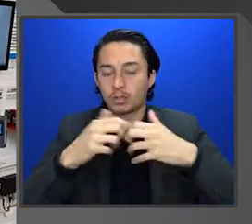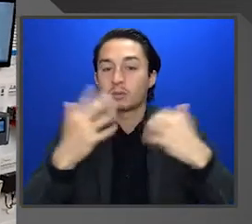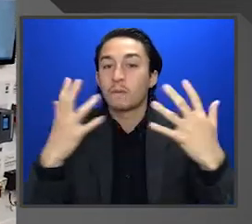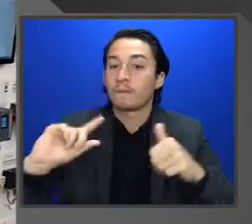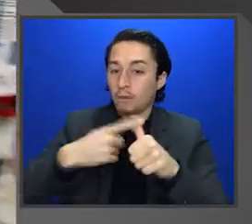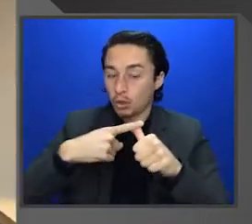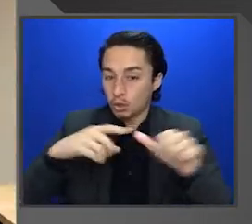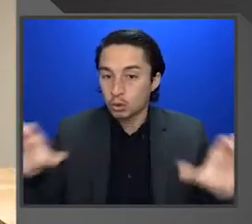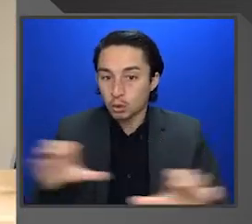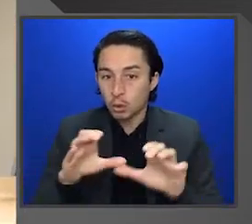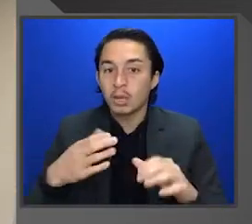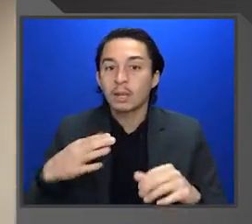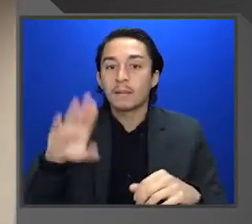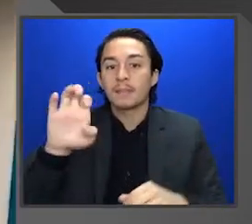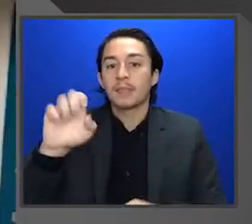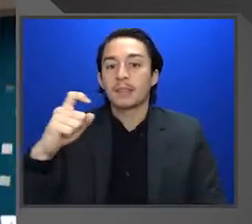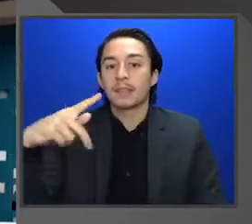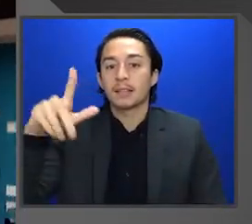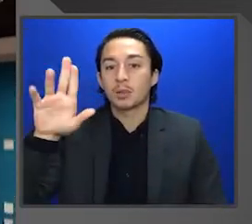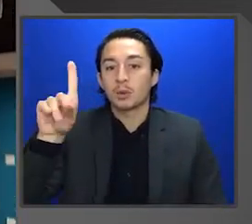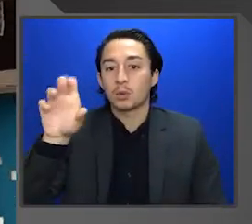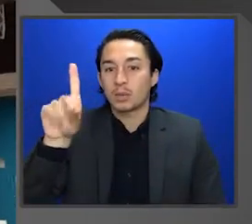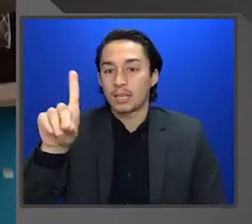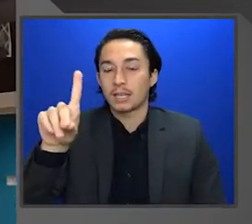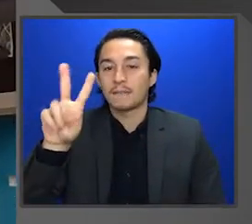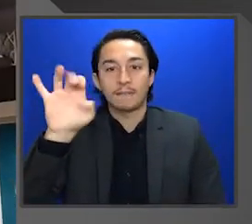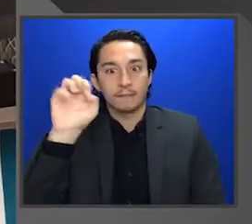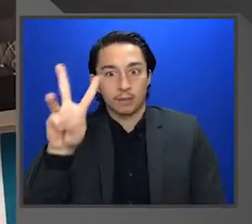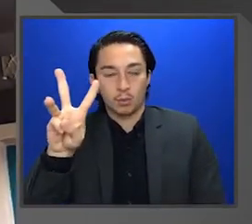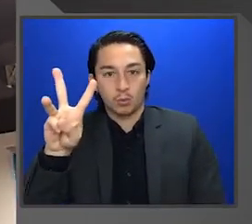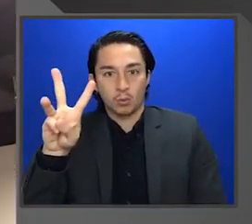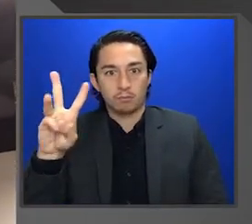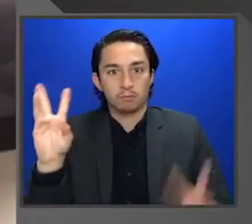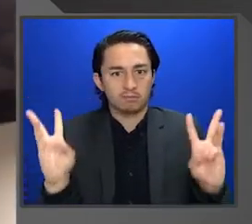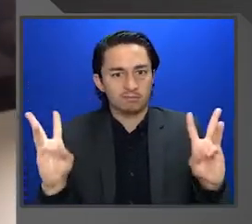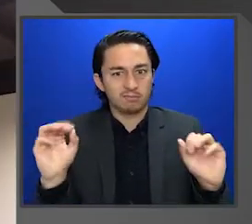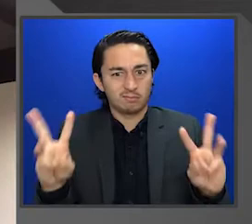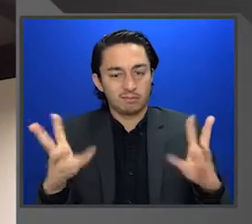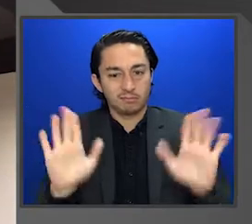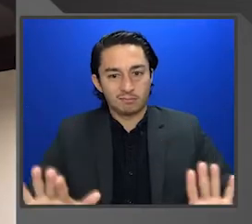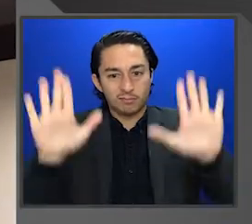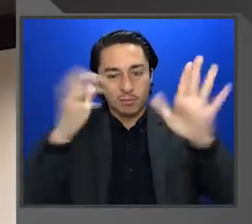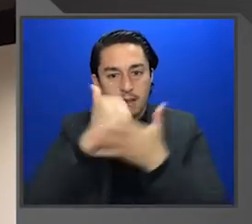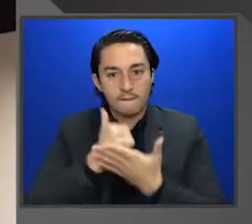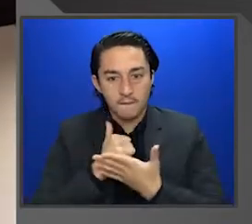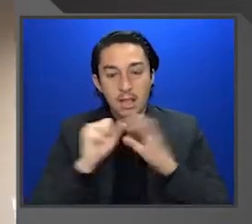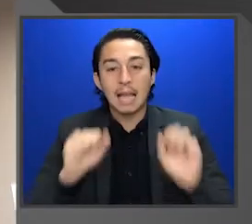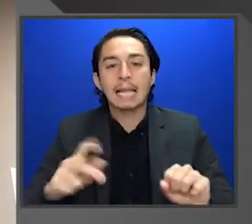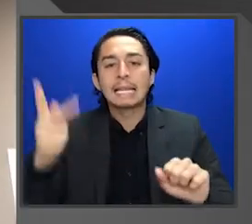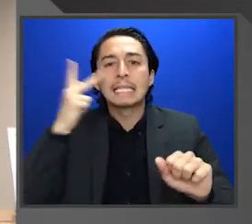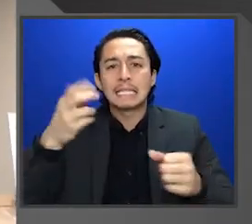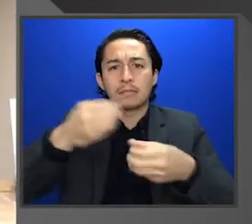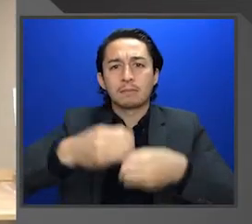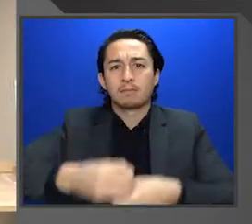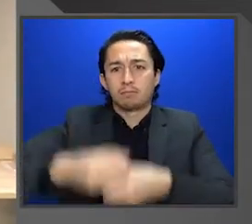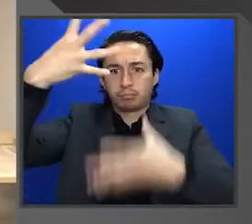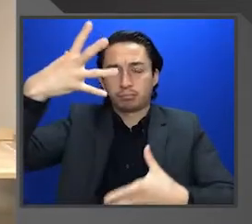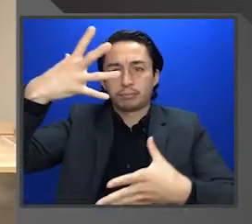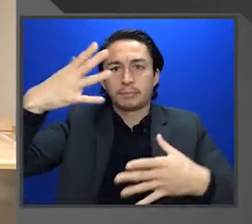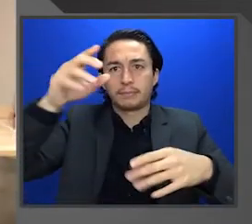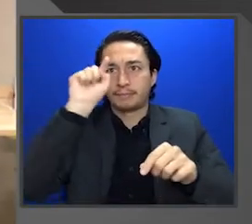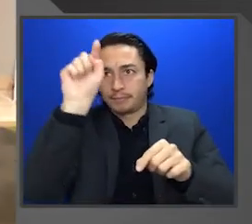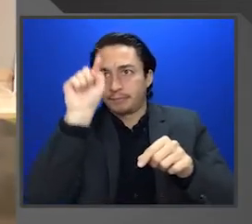do is I'll kind of do an exploded view. Wow, that's great. Super helpful. So I can see all of the different parts for this unit.